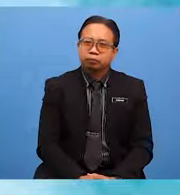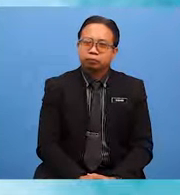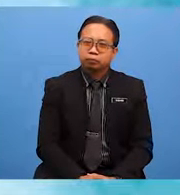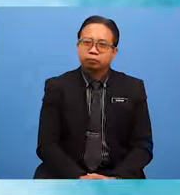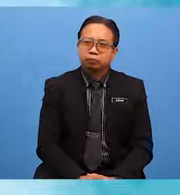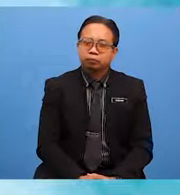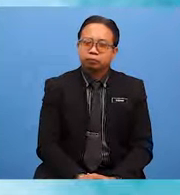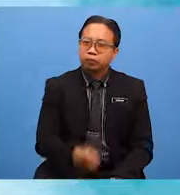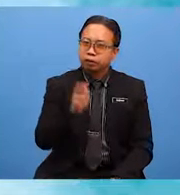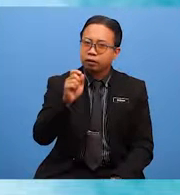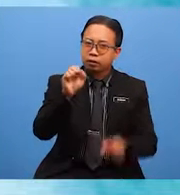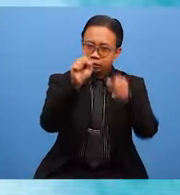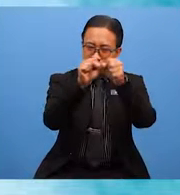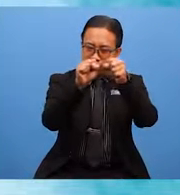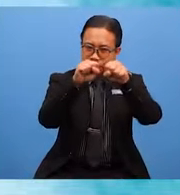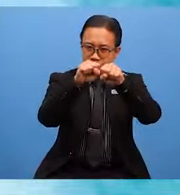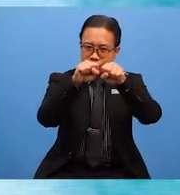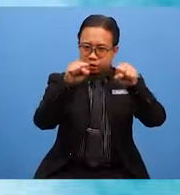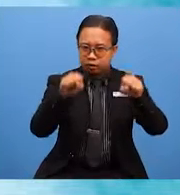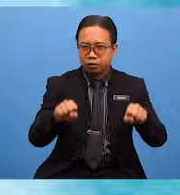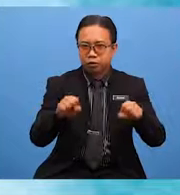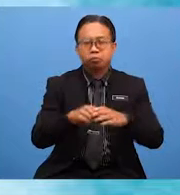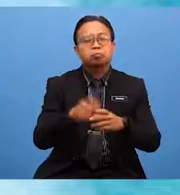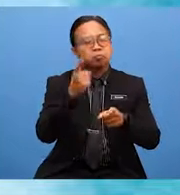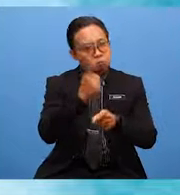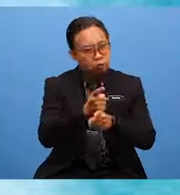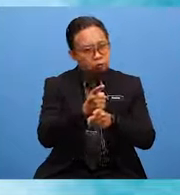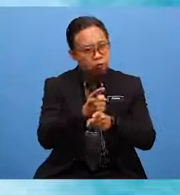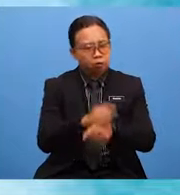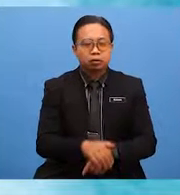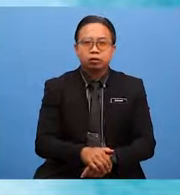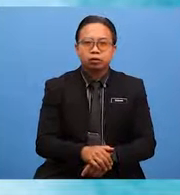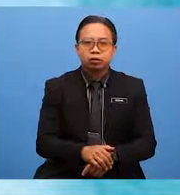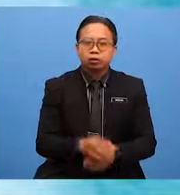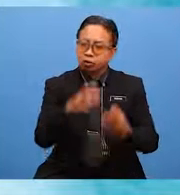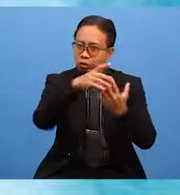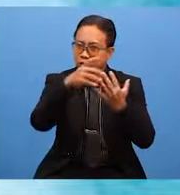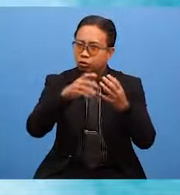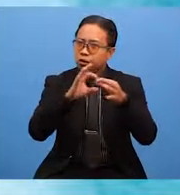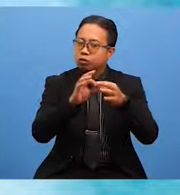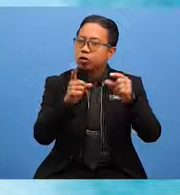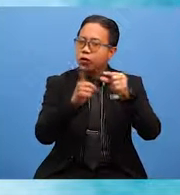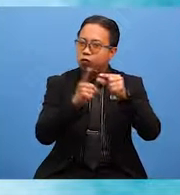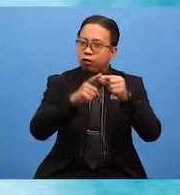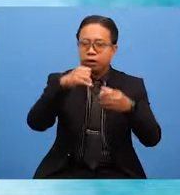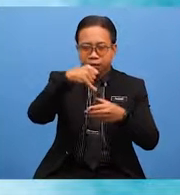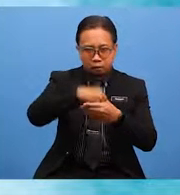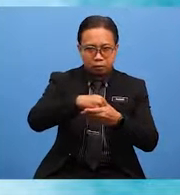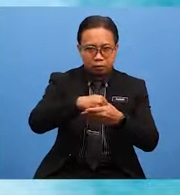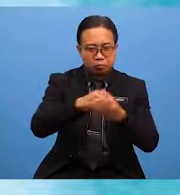The structure may be correct, but the tone and choice of words are inappropriate.